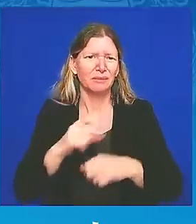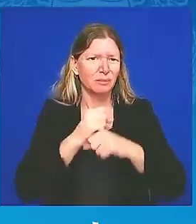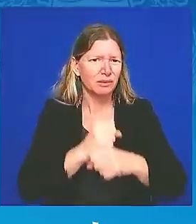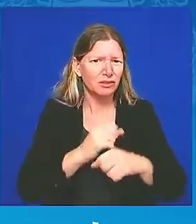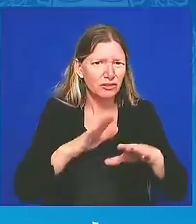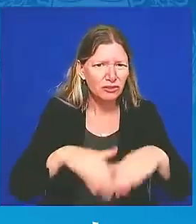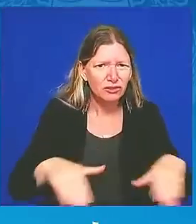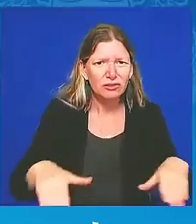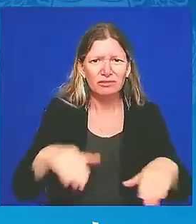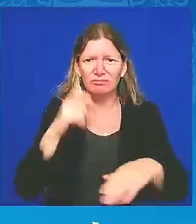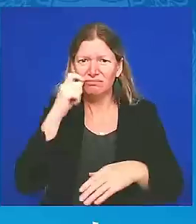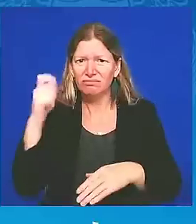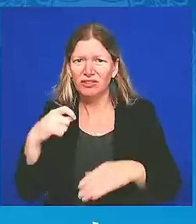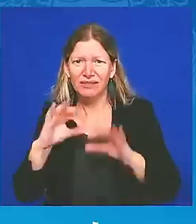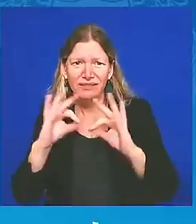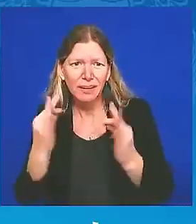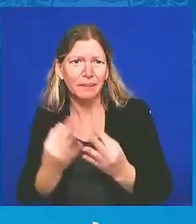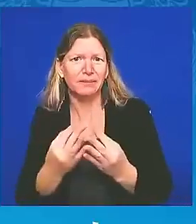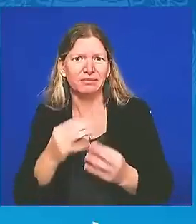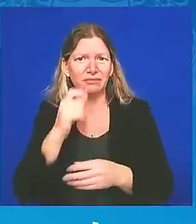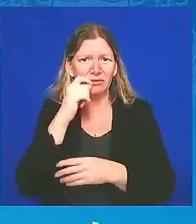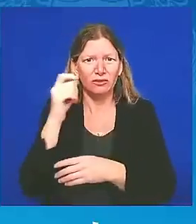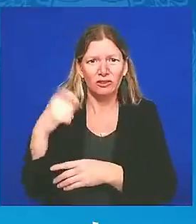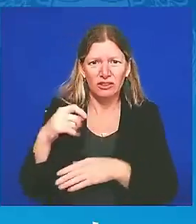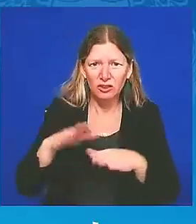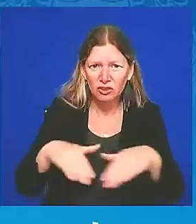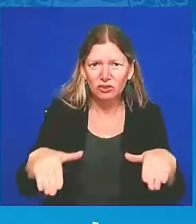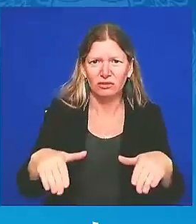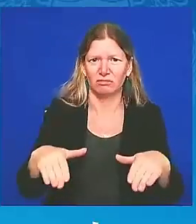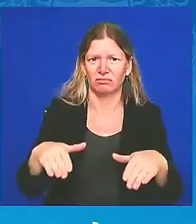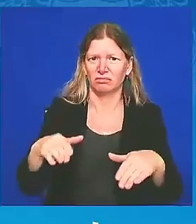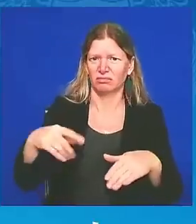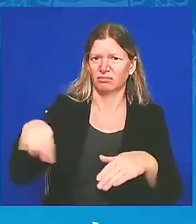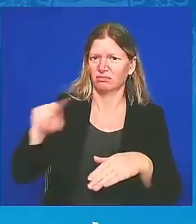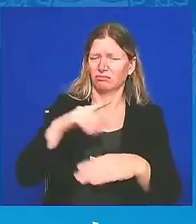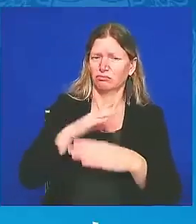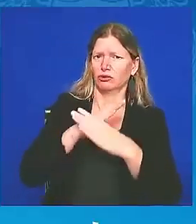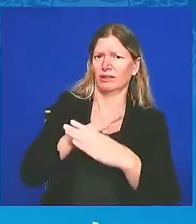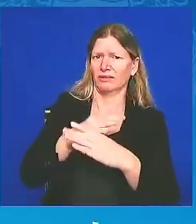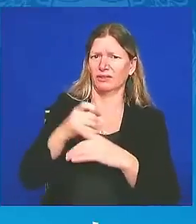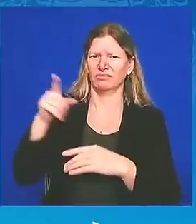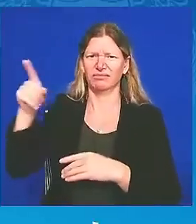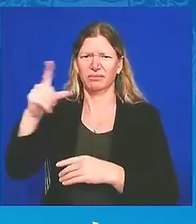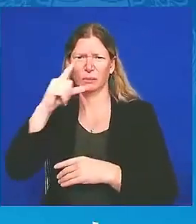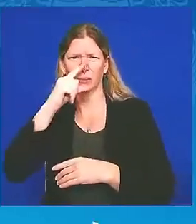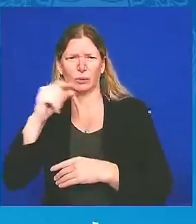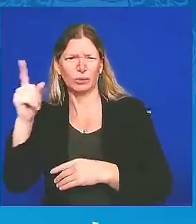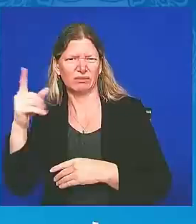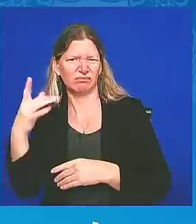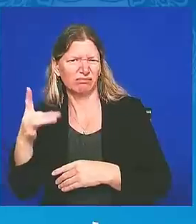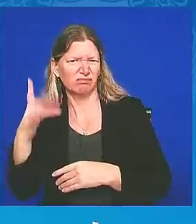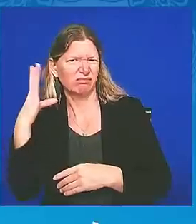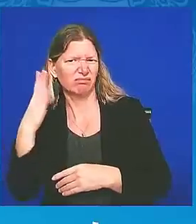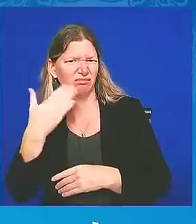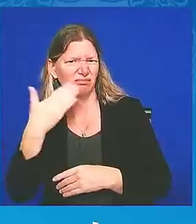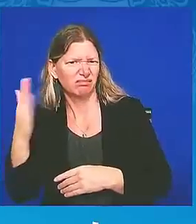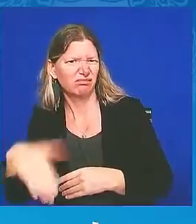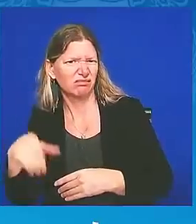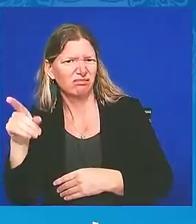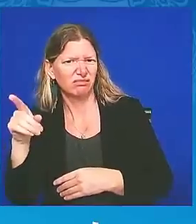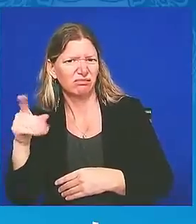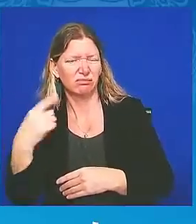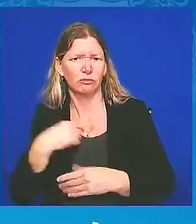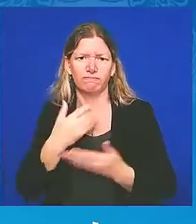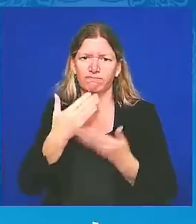And we are grateful to America for supporting Ukraine all along. And we'll have an important meeting today,